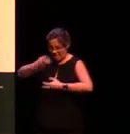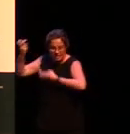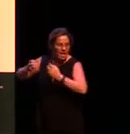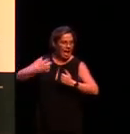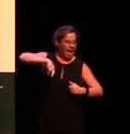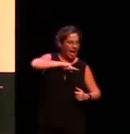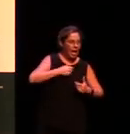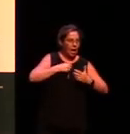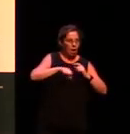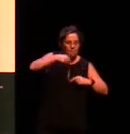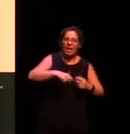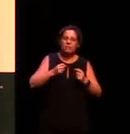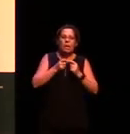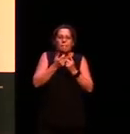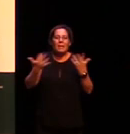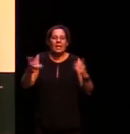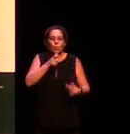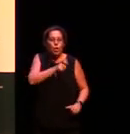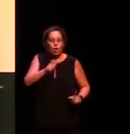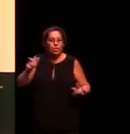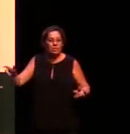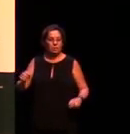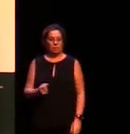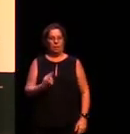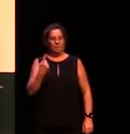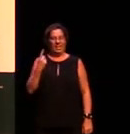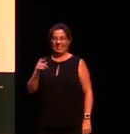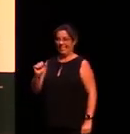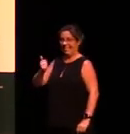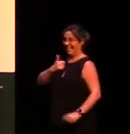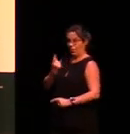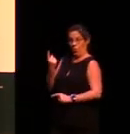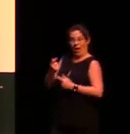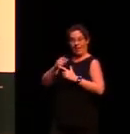and stealing things from us in Murimpatta you can do that with one word